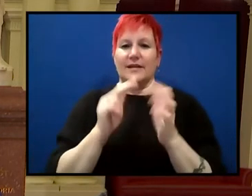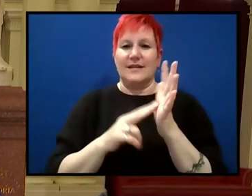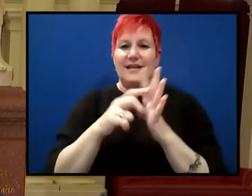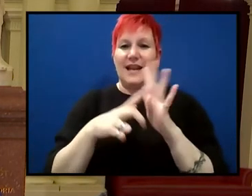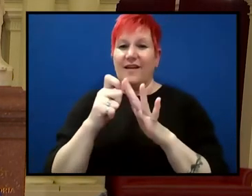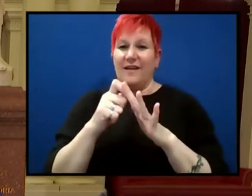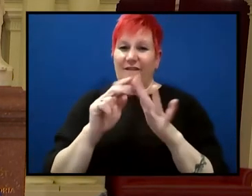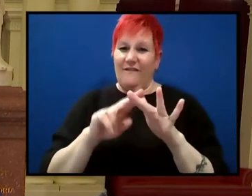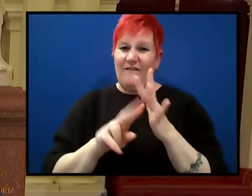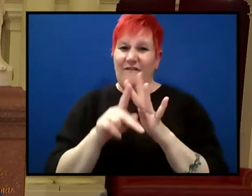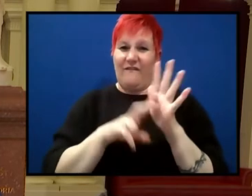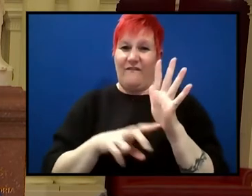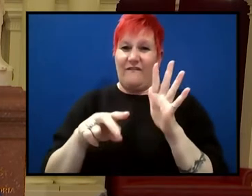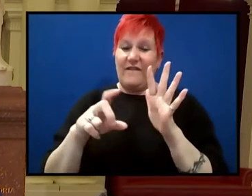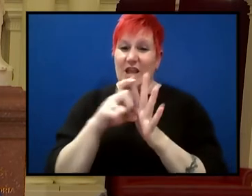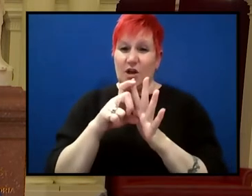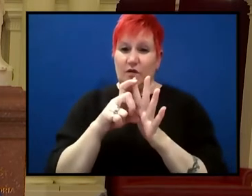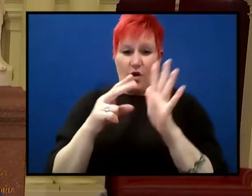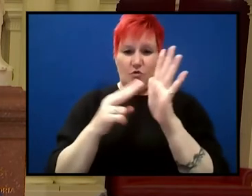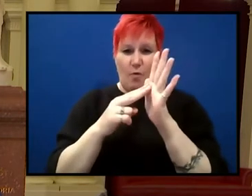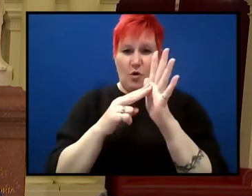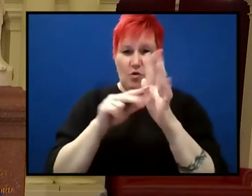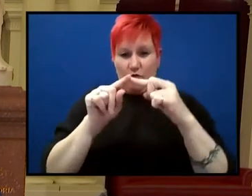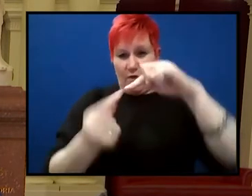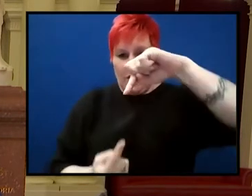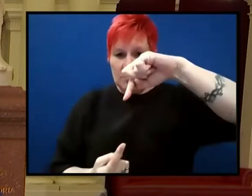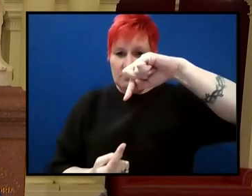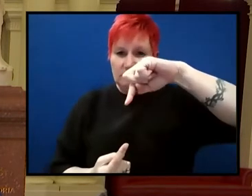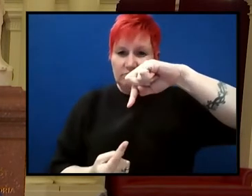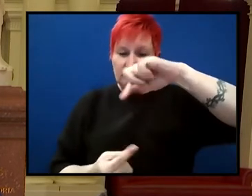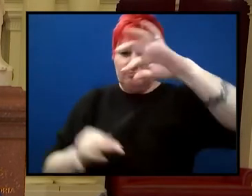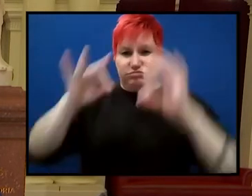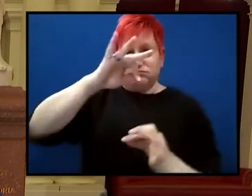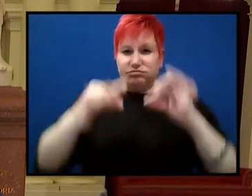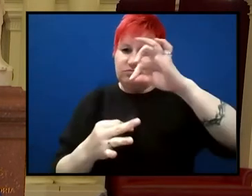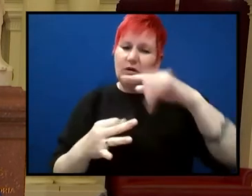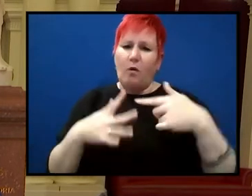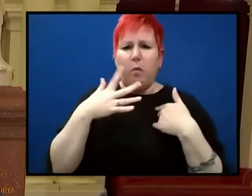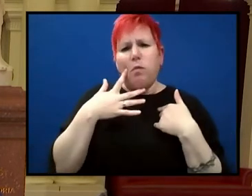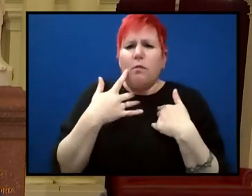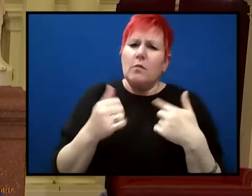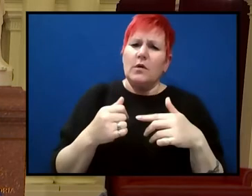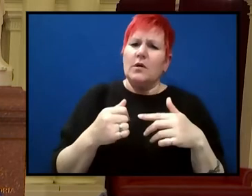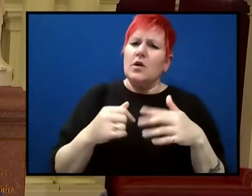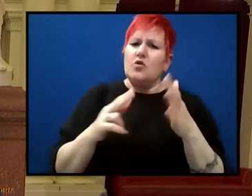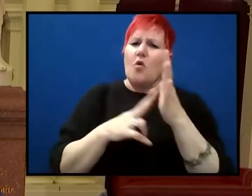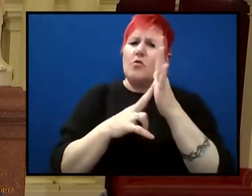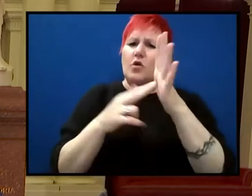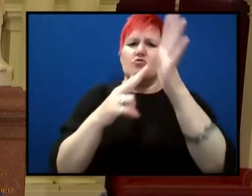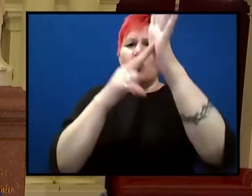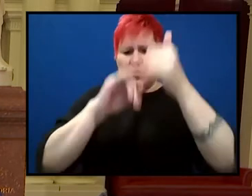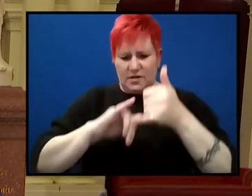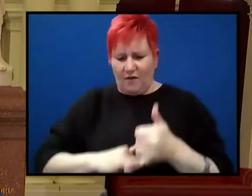doesn't happen in a regular way. So you'll have a long, it's been in the current normal polarity for about 780,000 years.